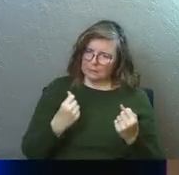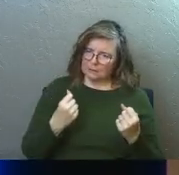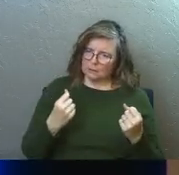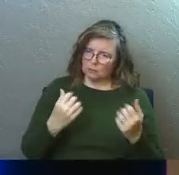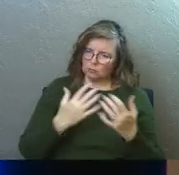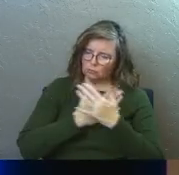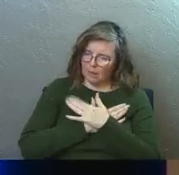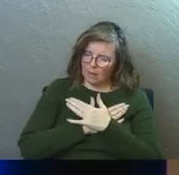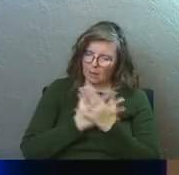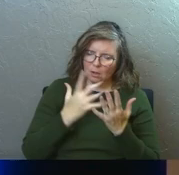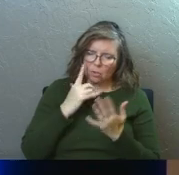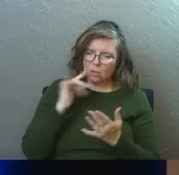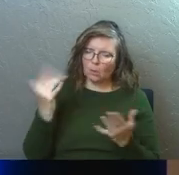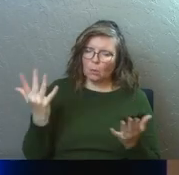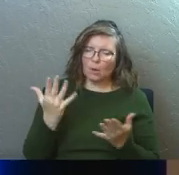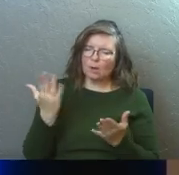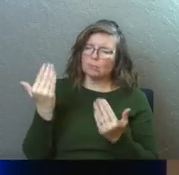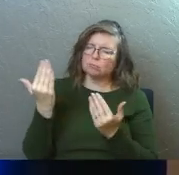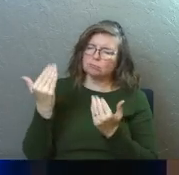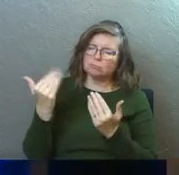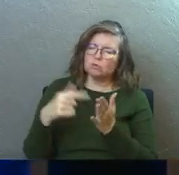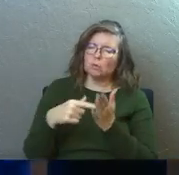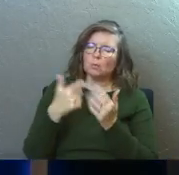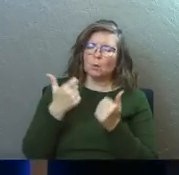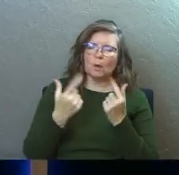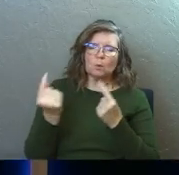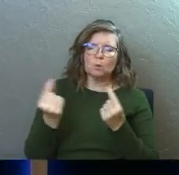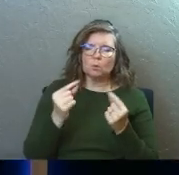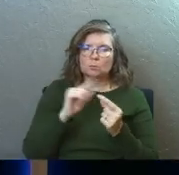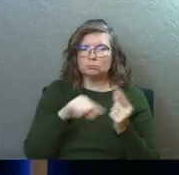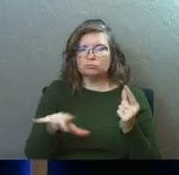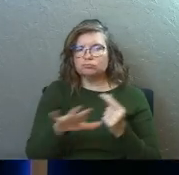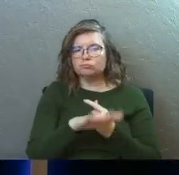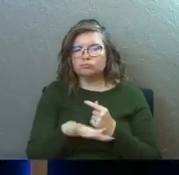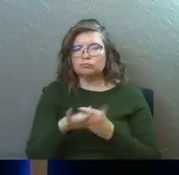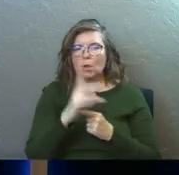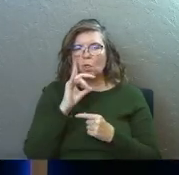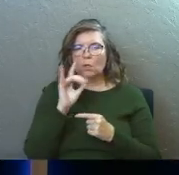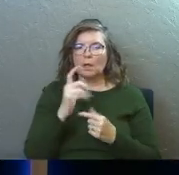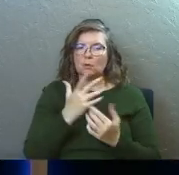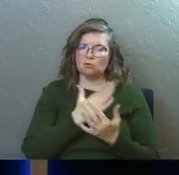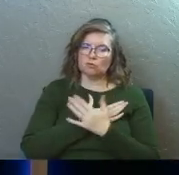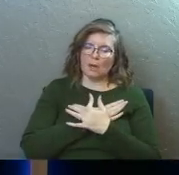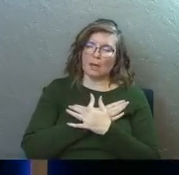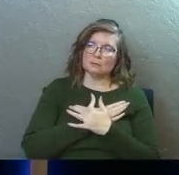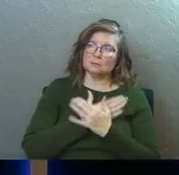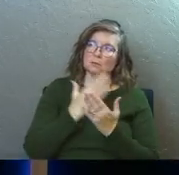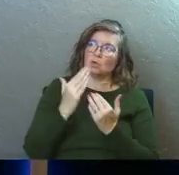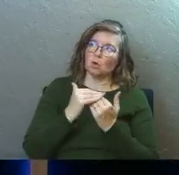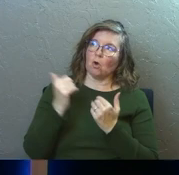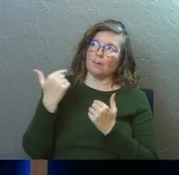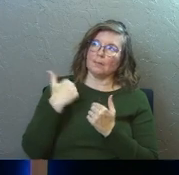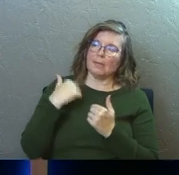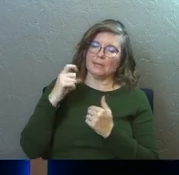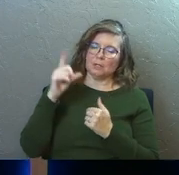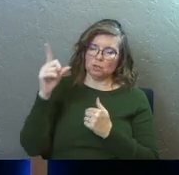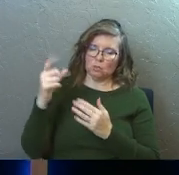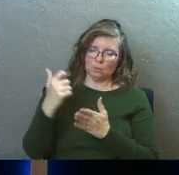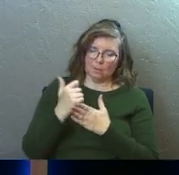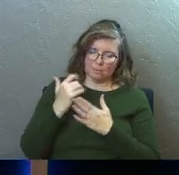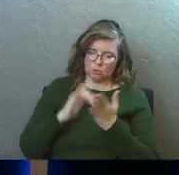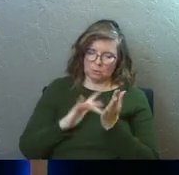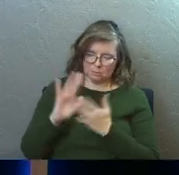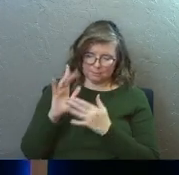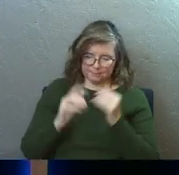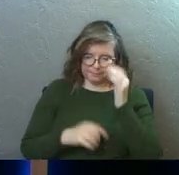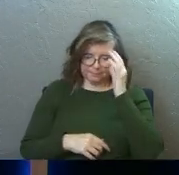Show me how to rest in you, your way, to worship you, God, to praise you, and to rest the way you've called me to. I need you, Jesus.